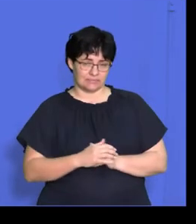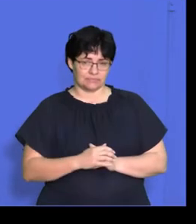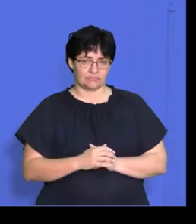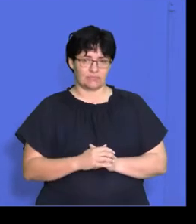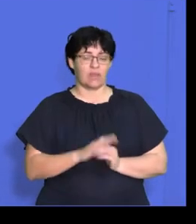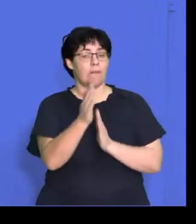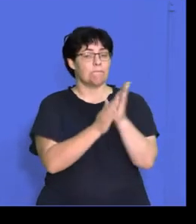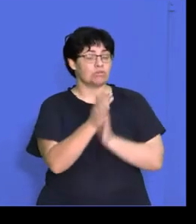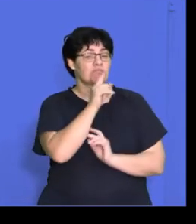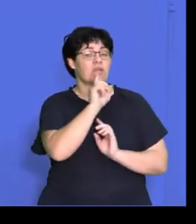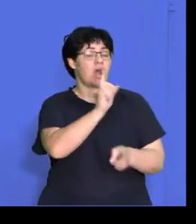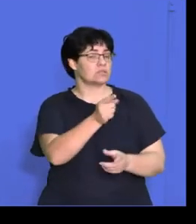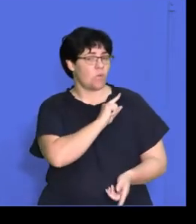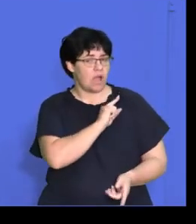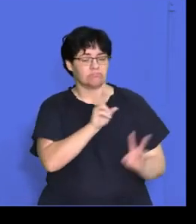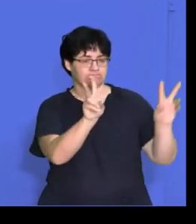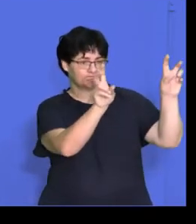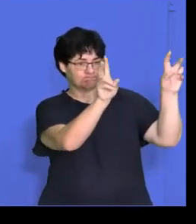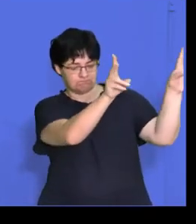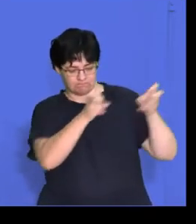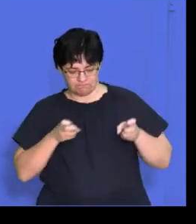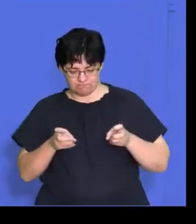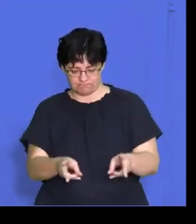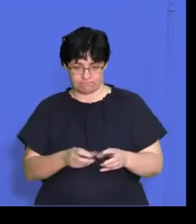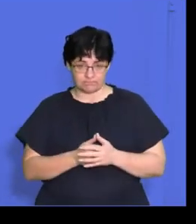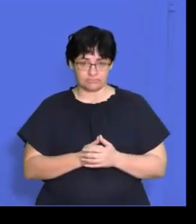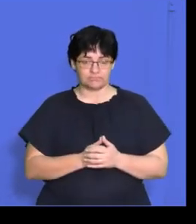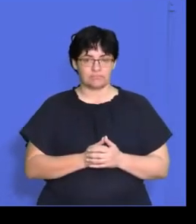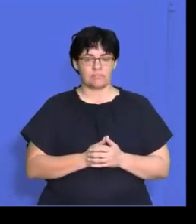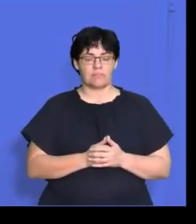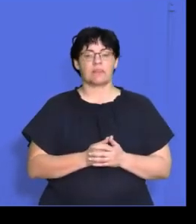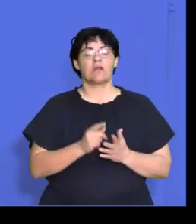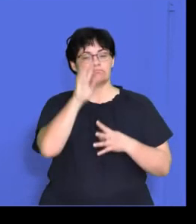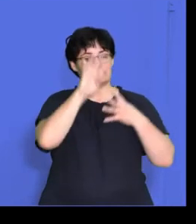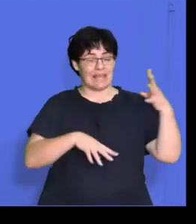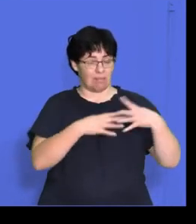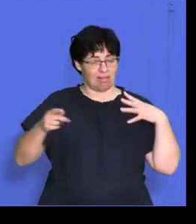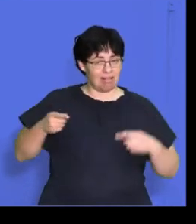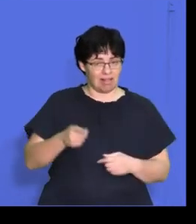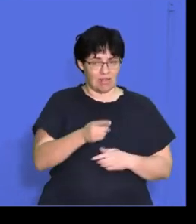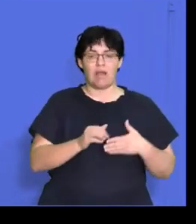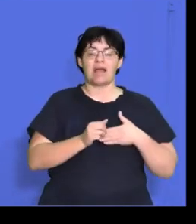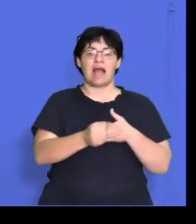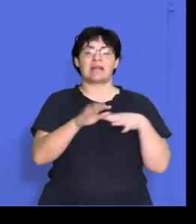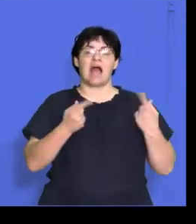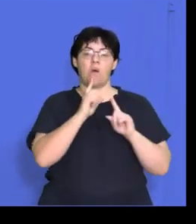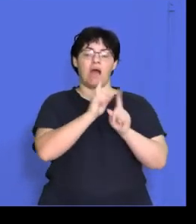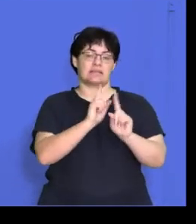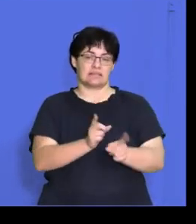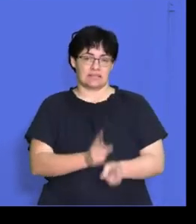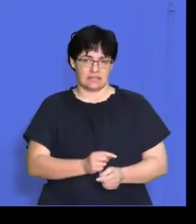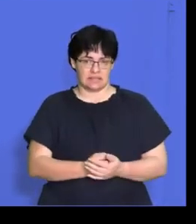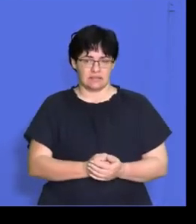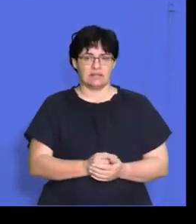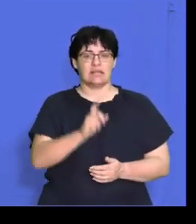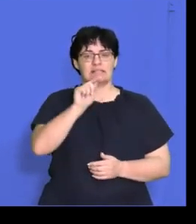Motivate your answer by quoting from the scenario above. Use the table below as a guide to answer the question. So they want to know what